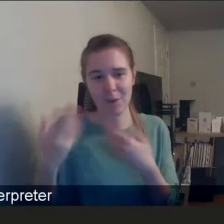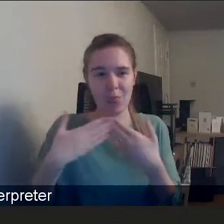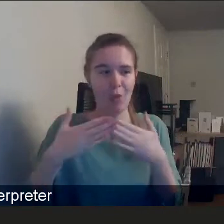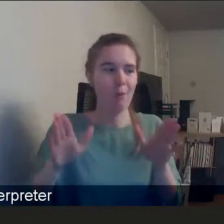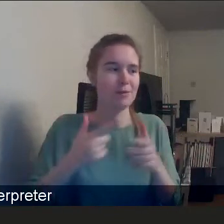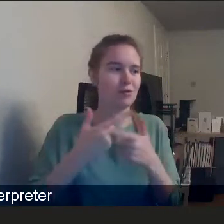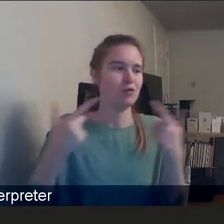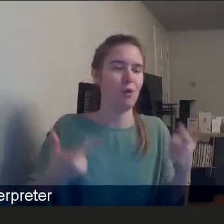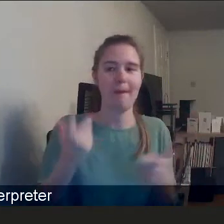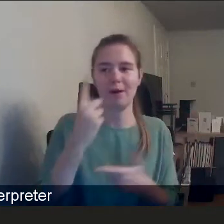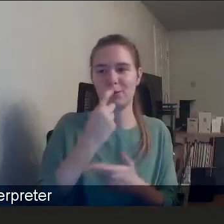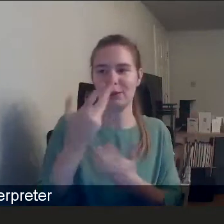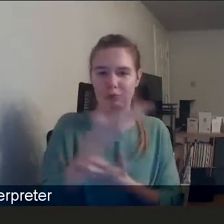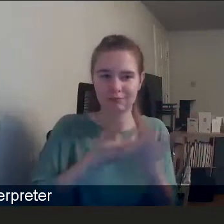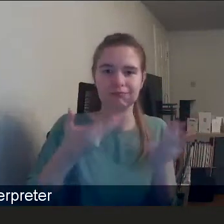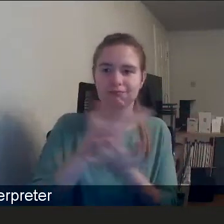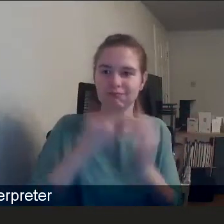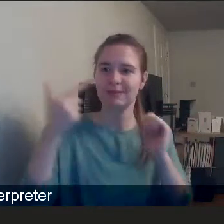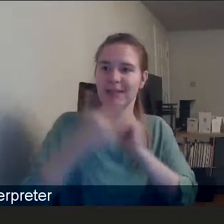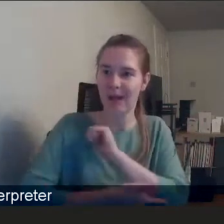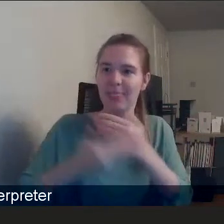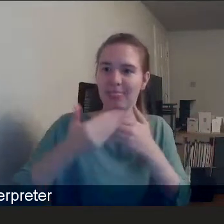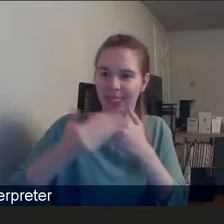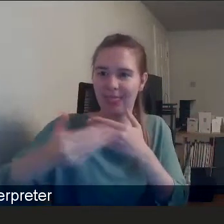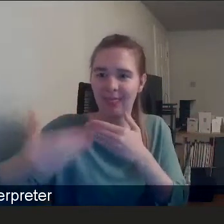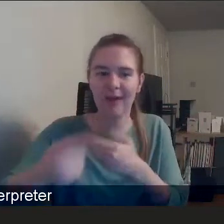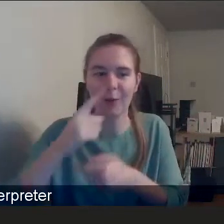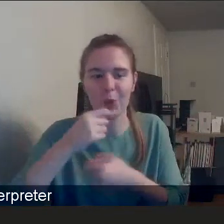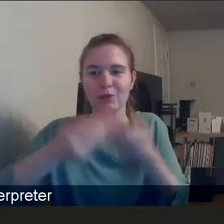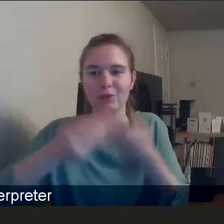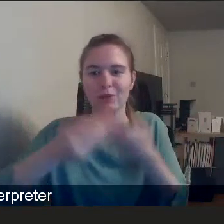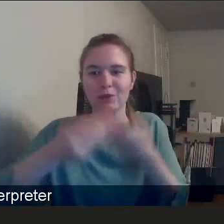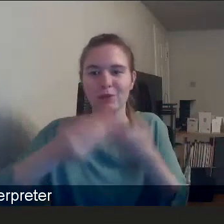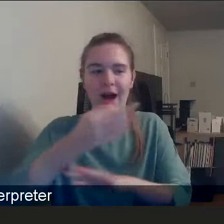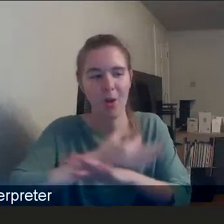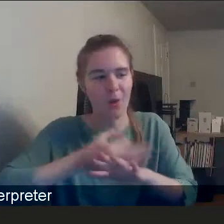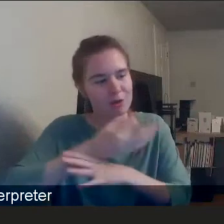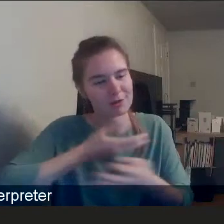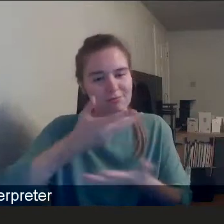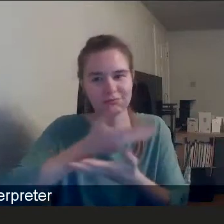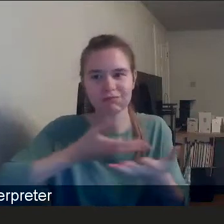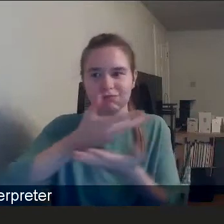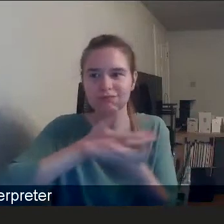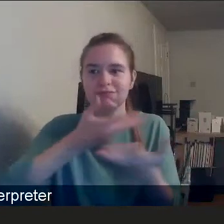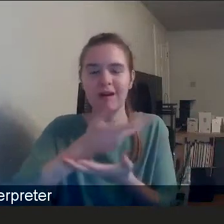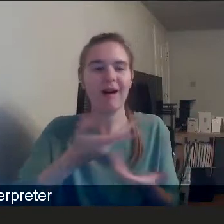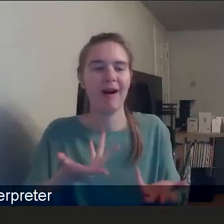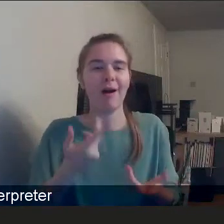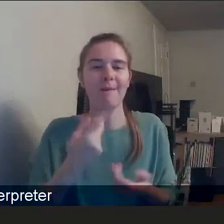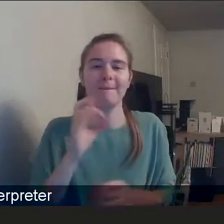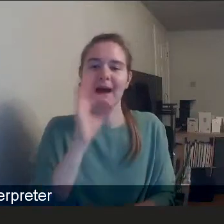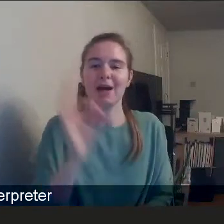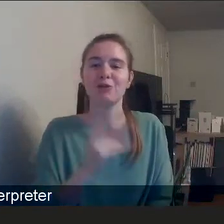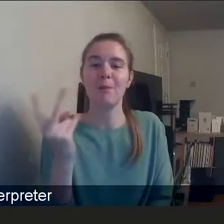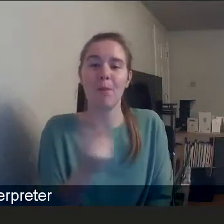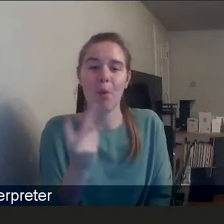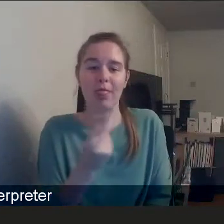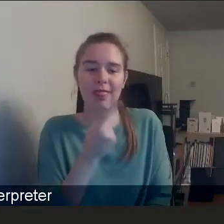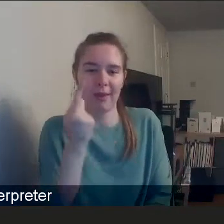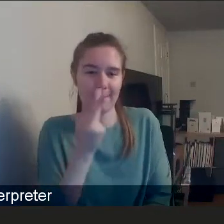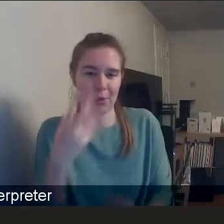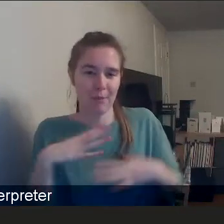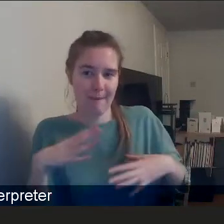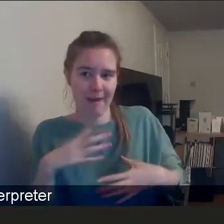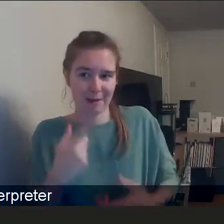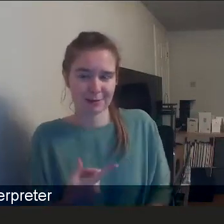things that we can talk about in depth for, for, for hours and hours. When I asked you both, I think you're prepared for this. We want